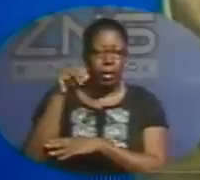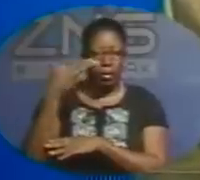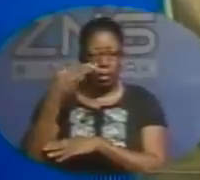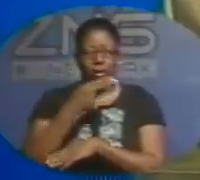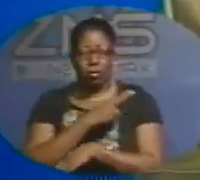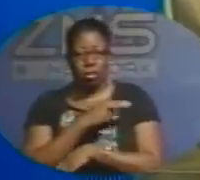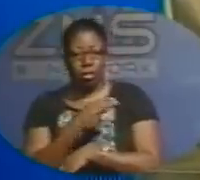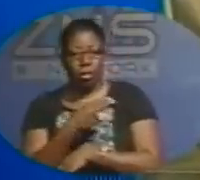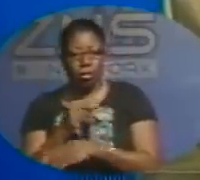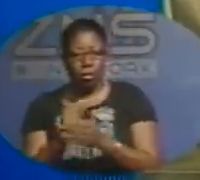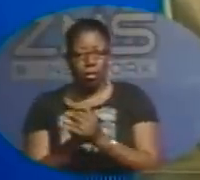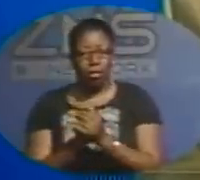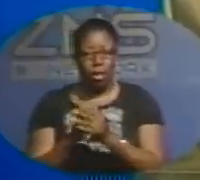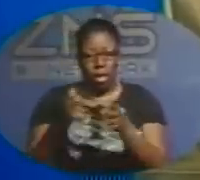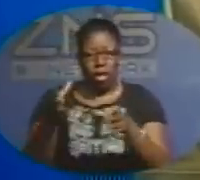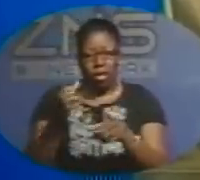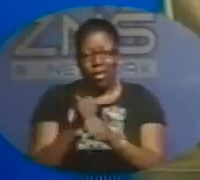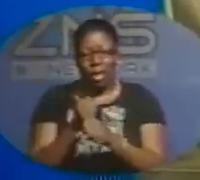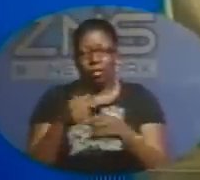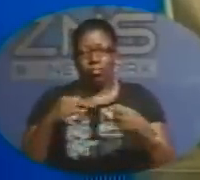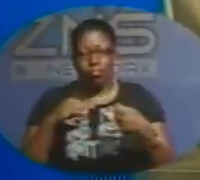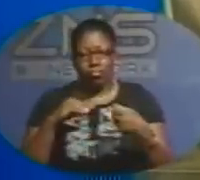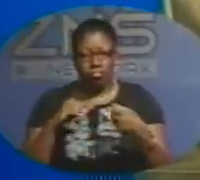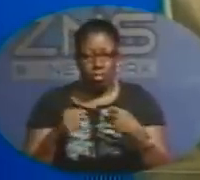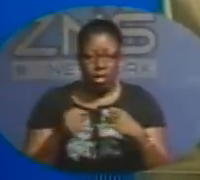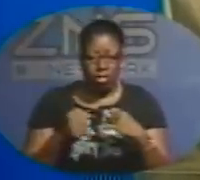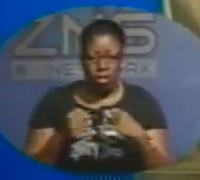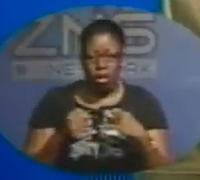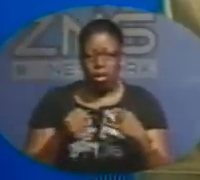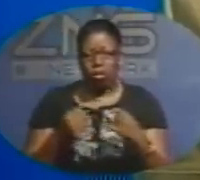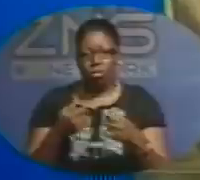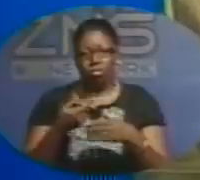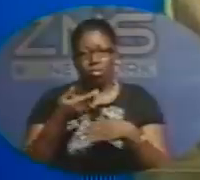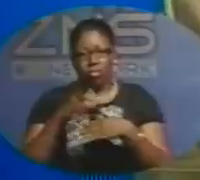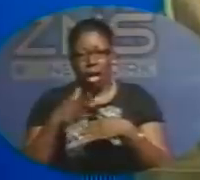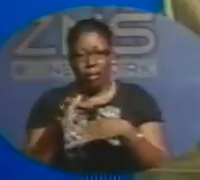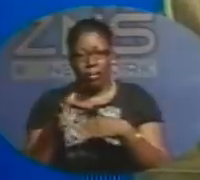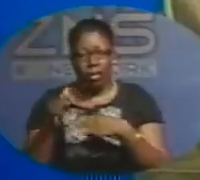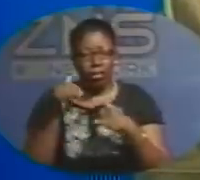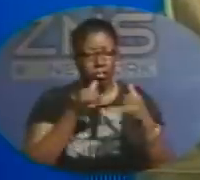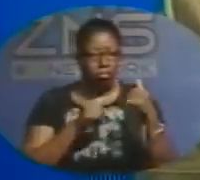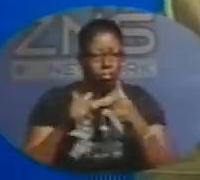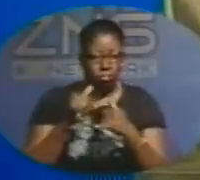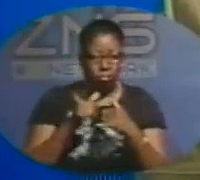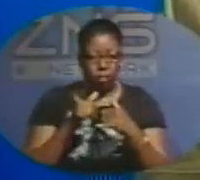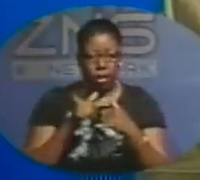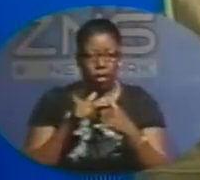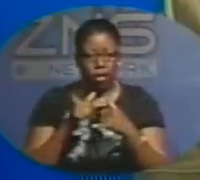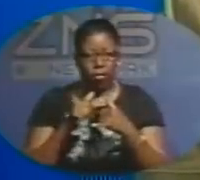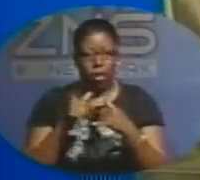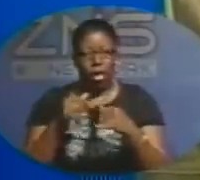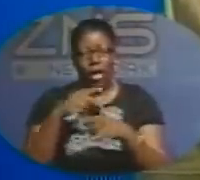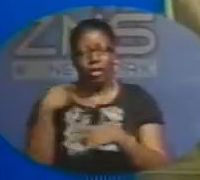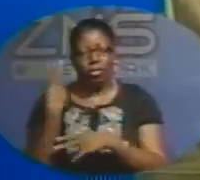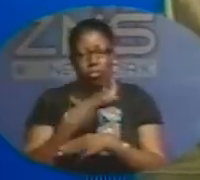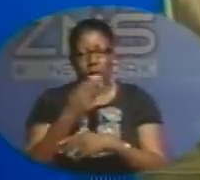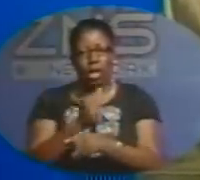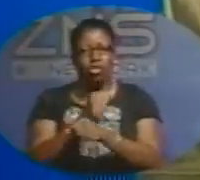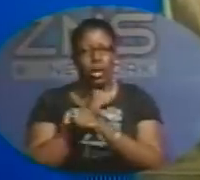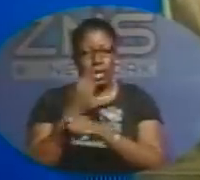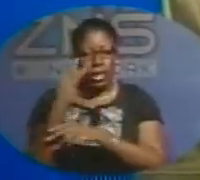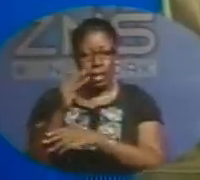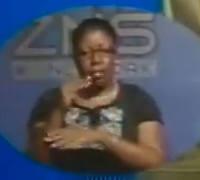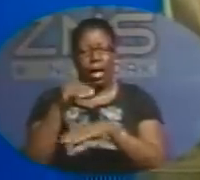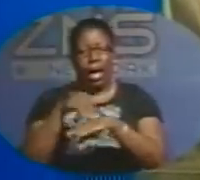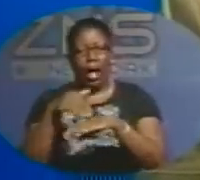sustained some injury after he was involved in an altercation and we had arrested him at the